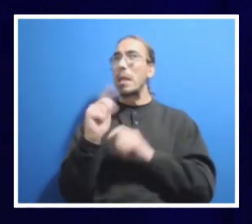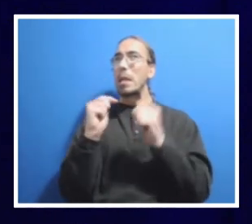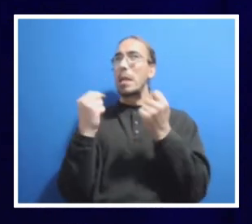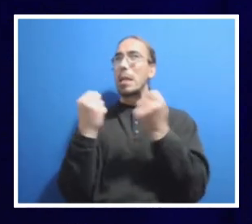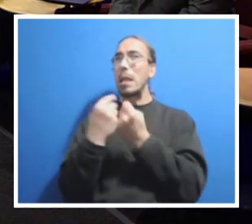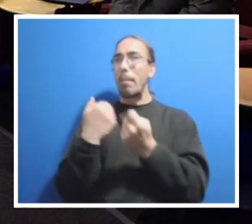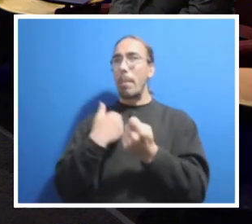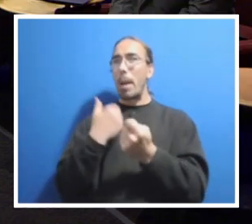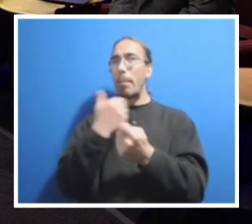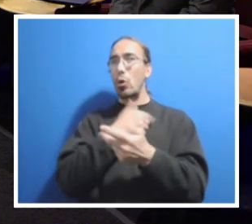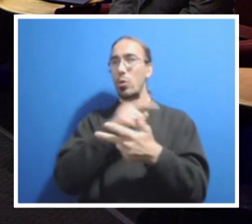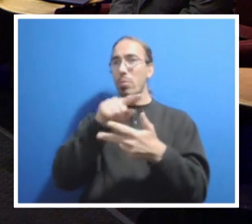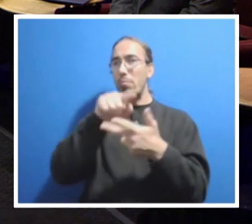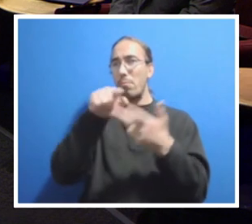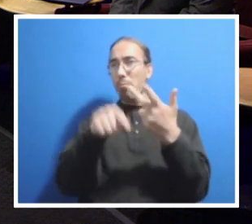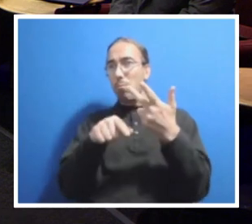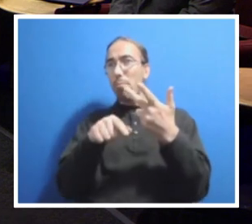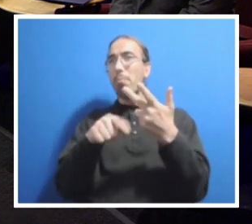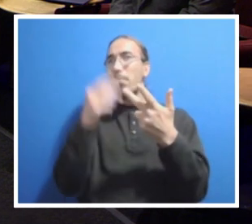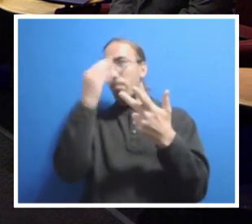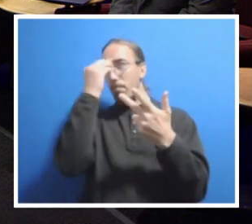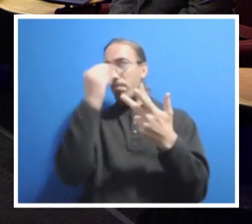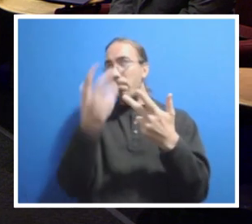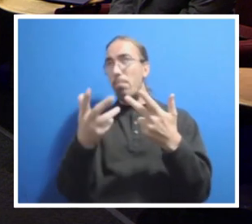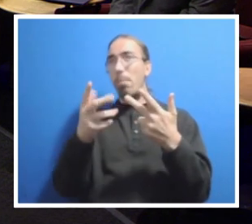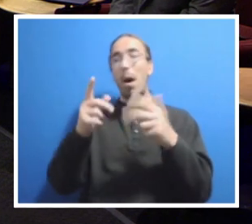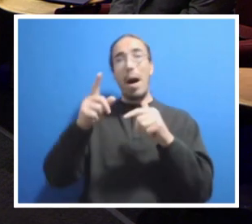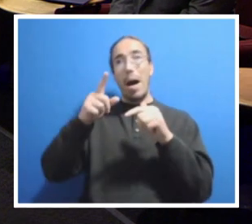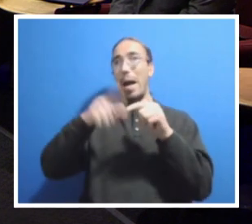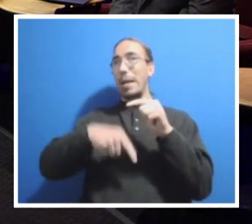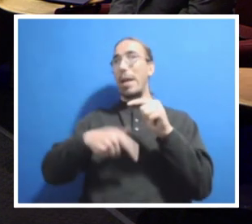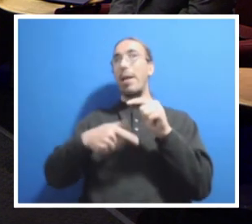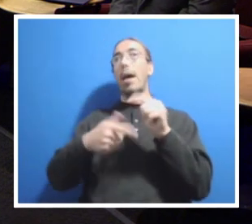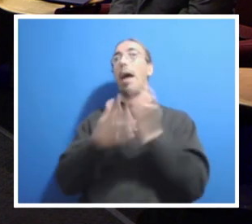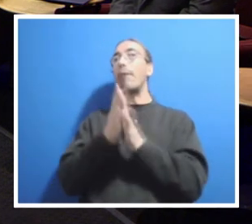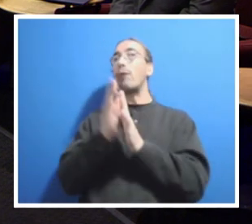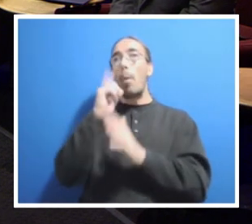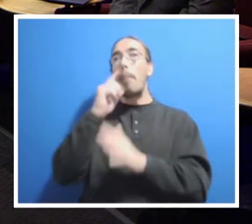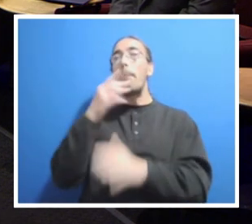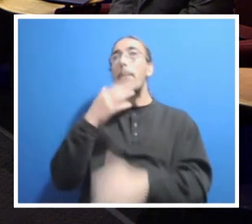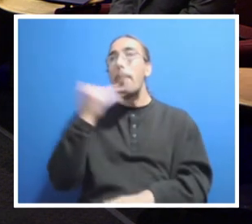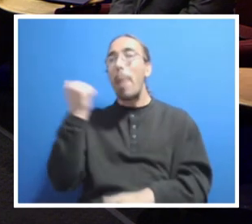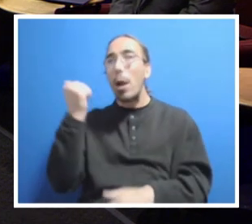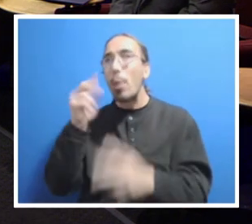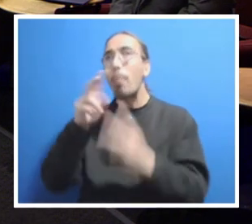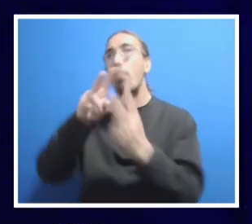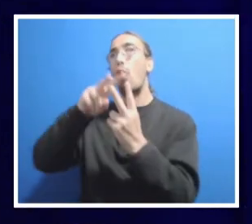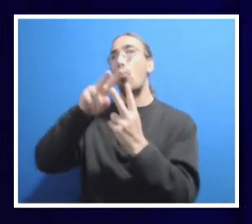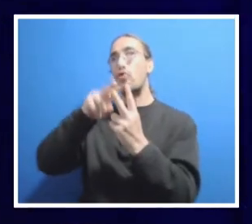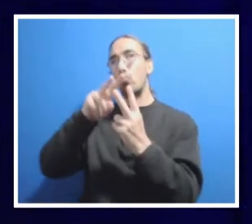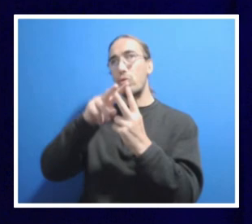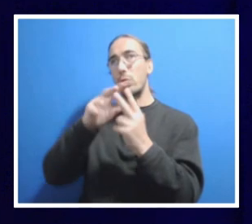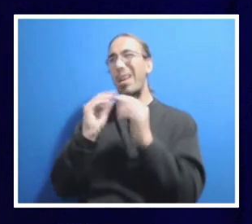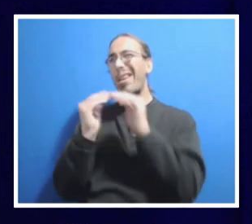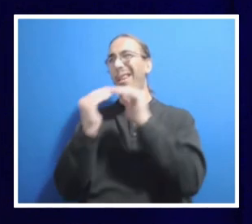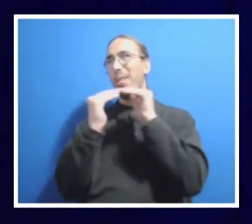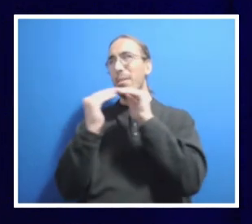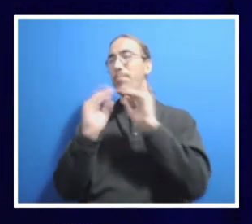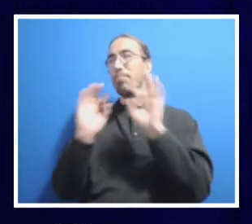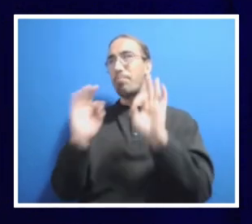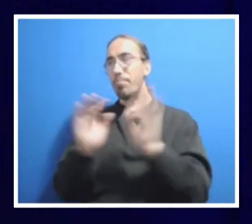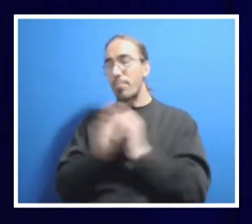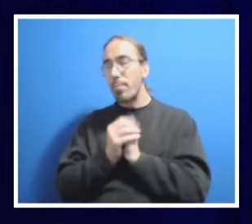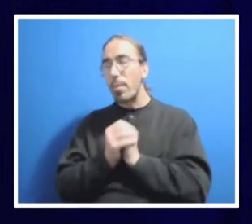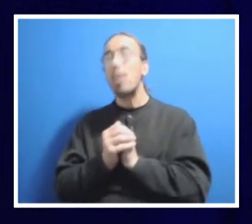I want each of you to know I could not ask for better colleagues and partners. And now I want to tell you all why